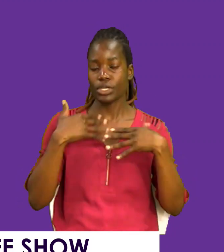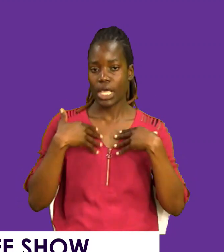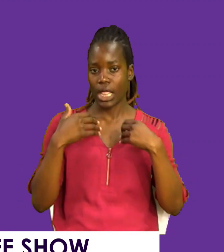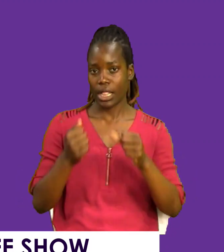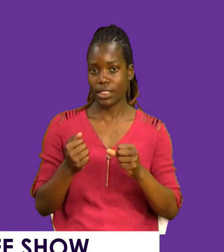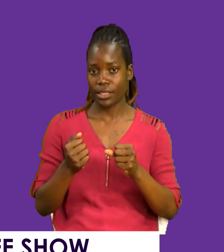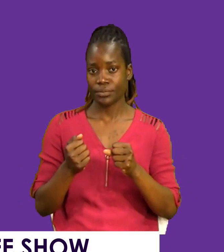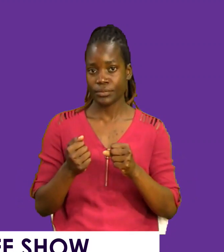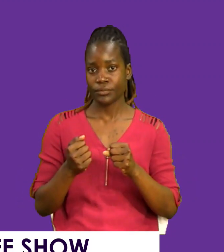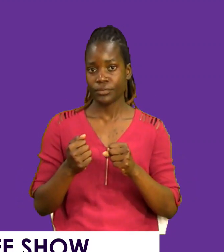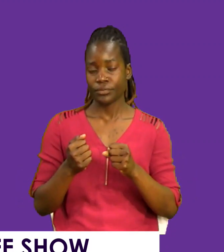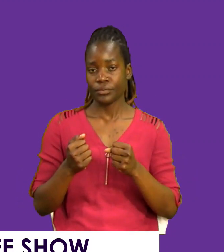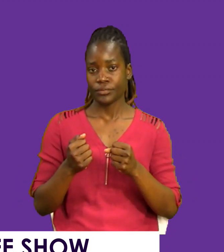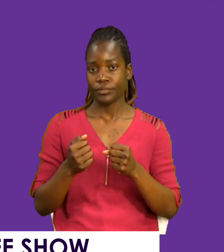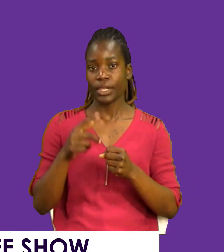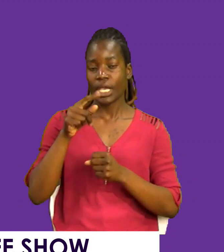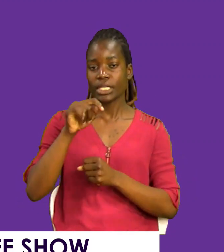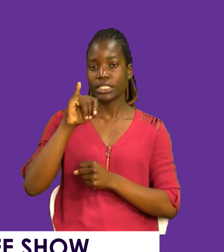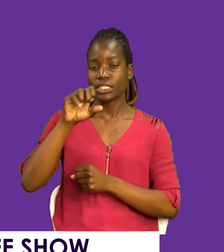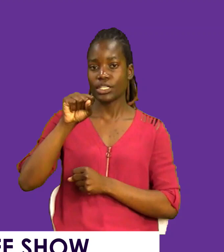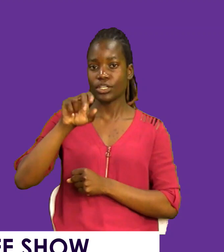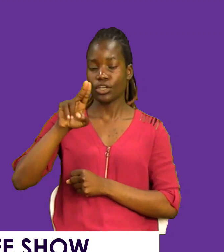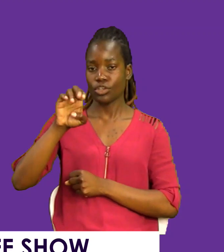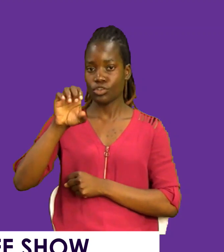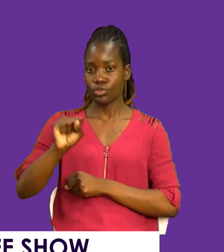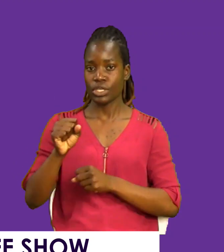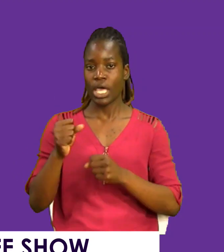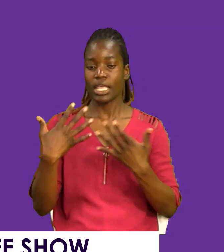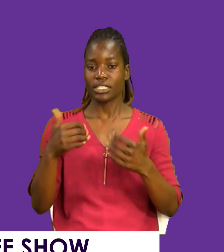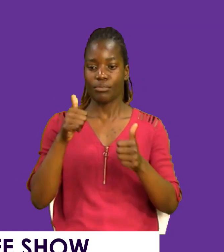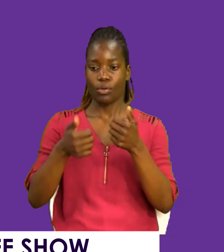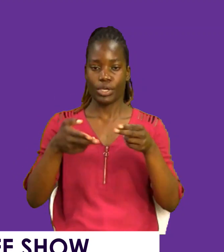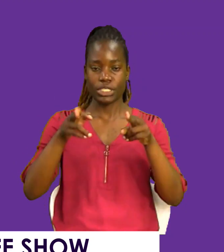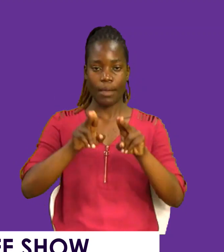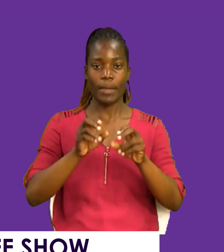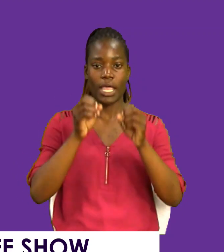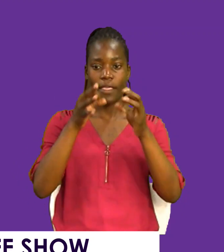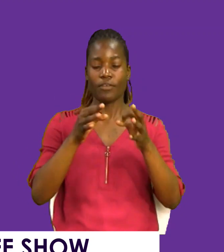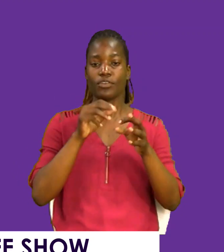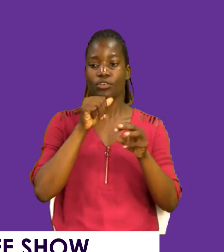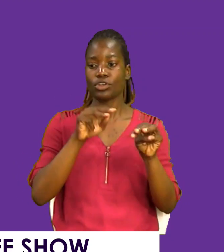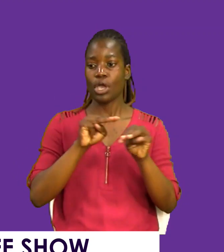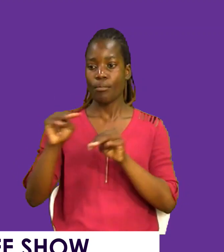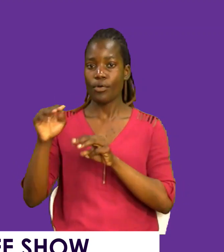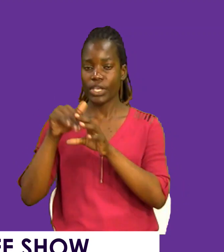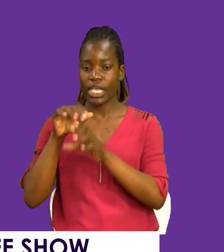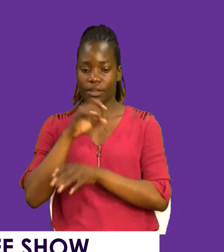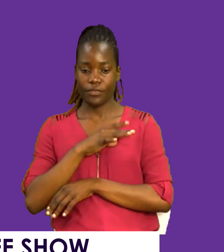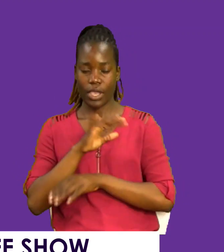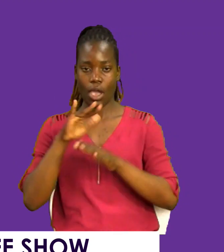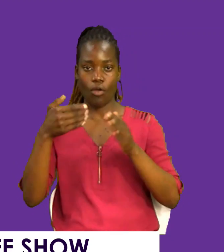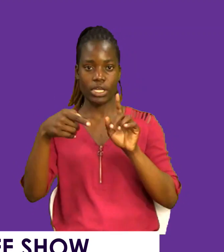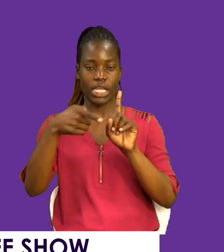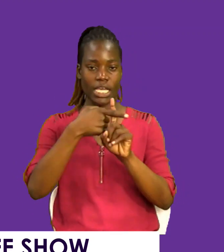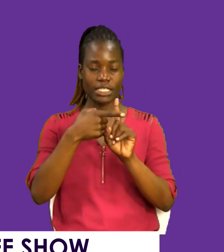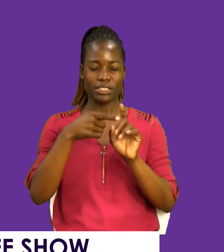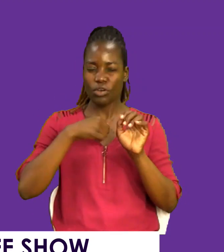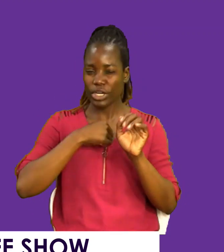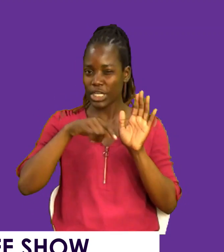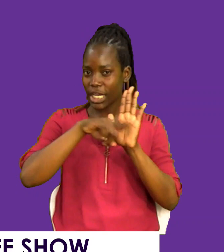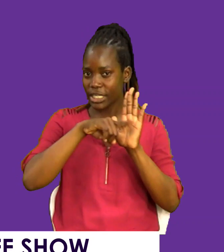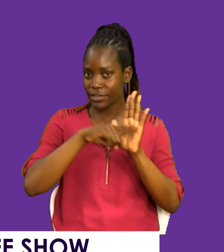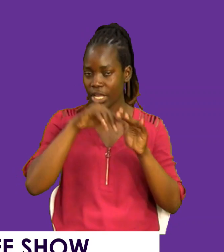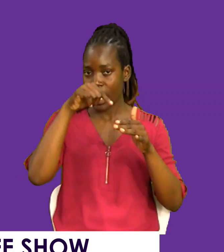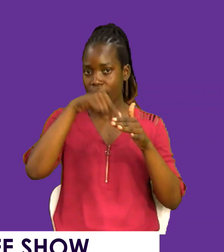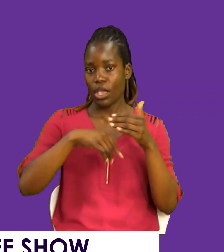is in good health, your tissues, there is something that happens. When you are not moving in fear or negativity on the inside, you